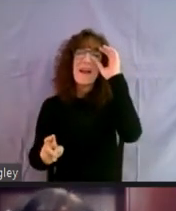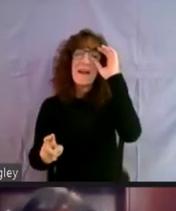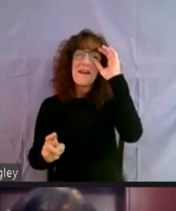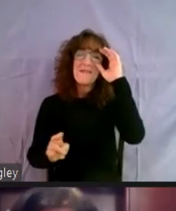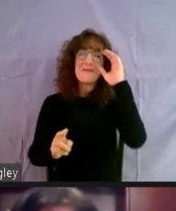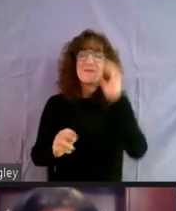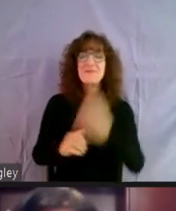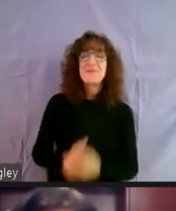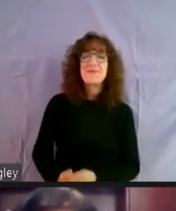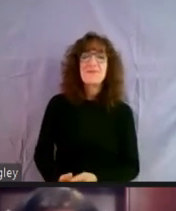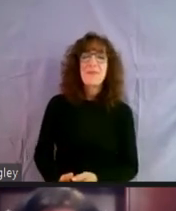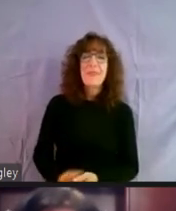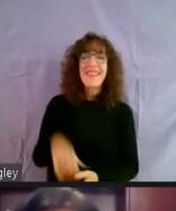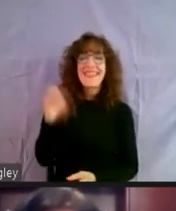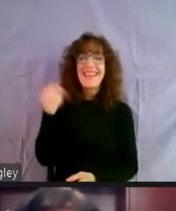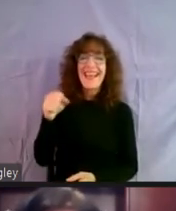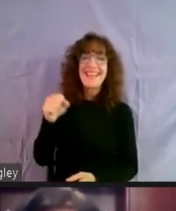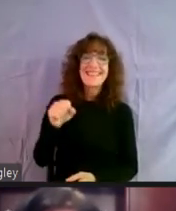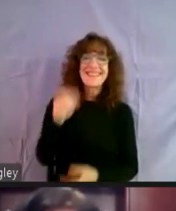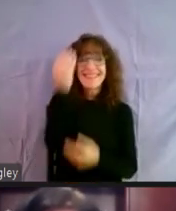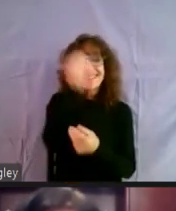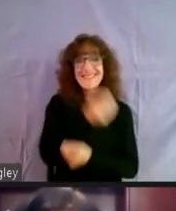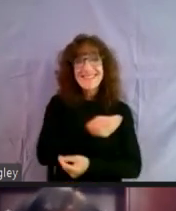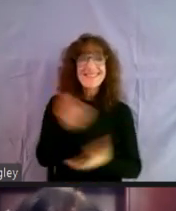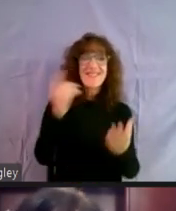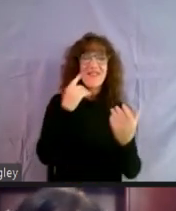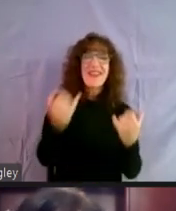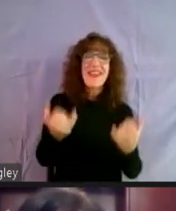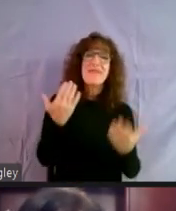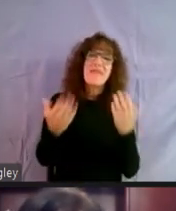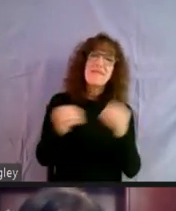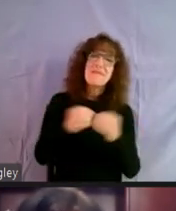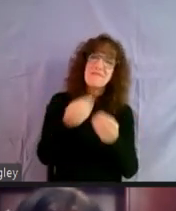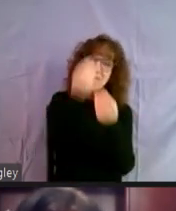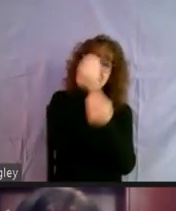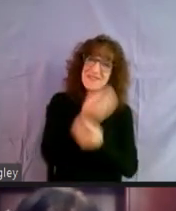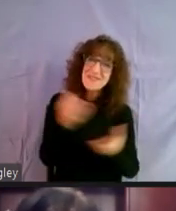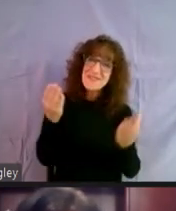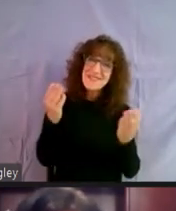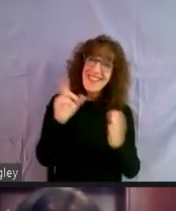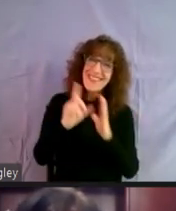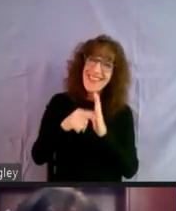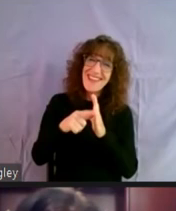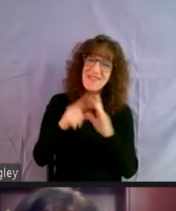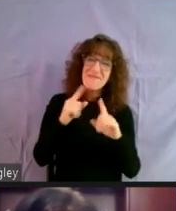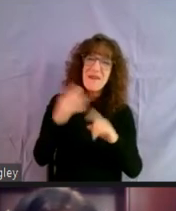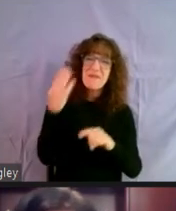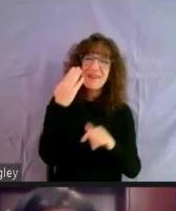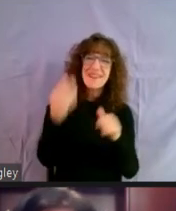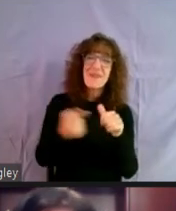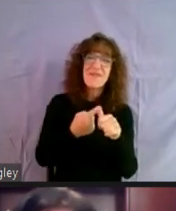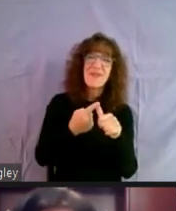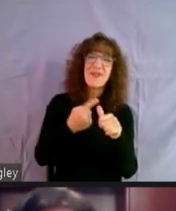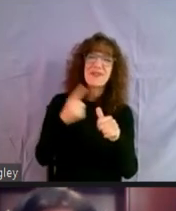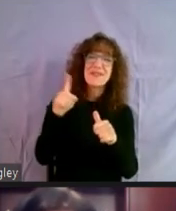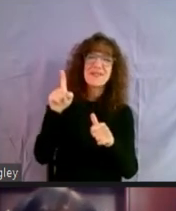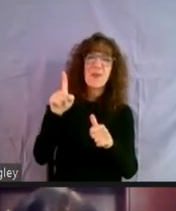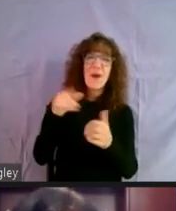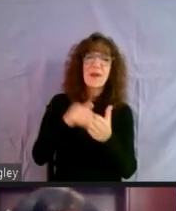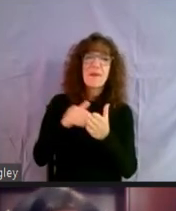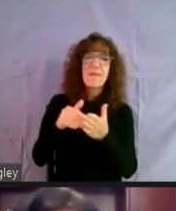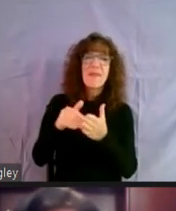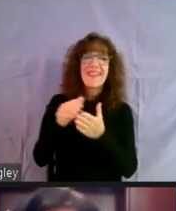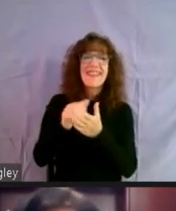Um, yeah, the news for now, uh, and there may be more news later, but, um, we know that that first million dollars is, is, um,